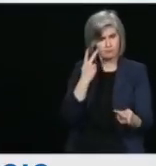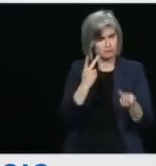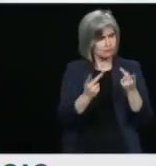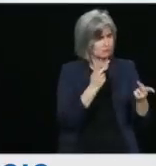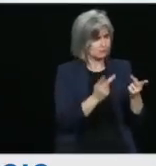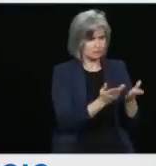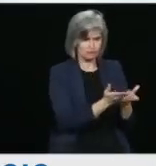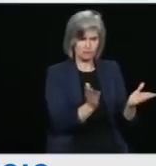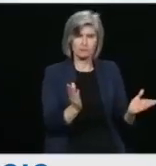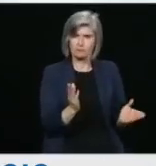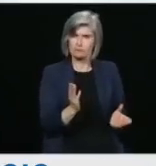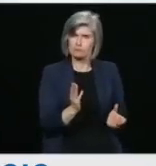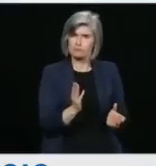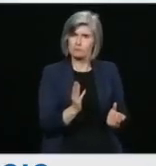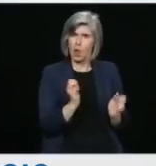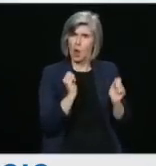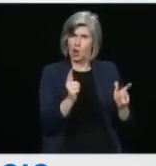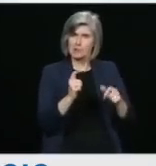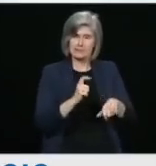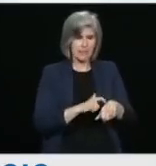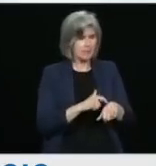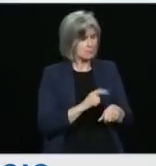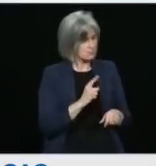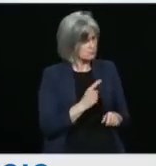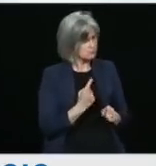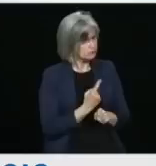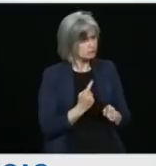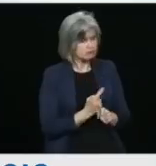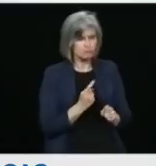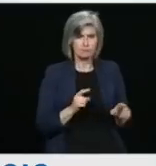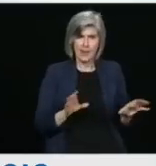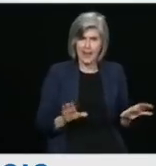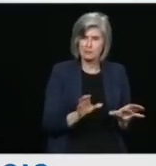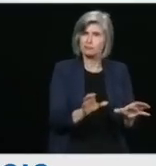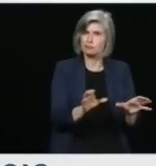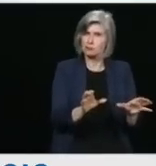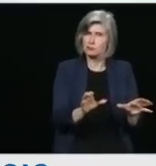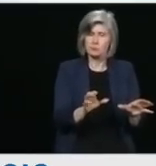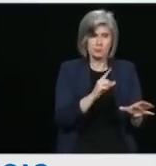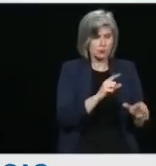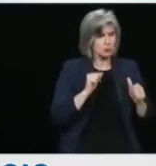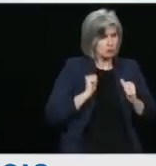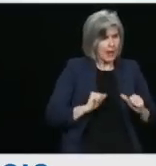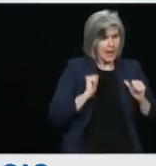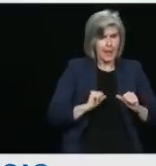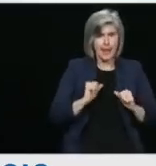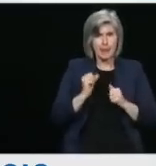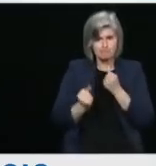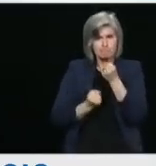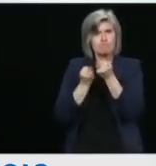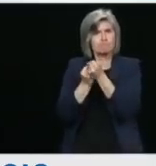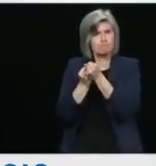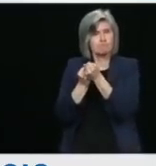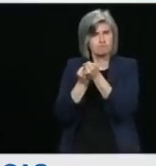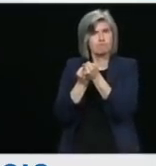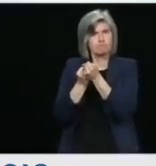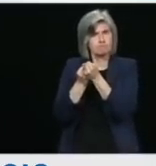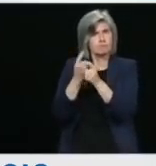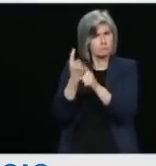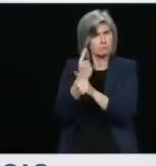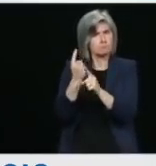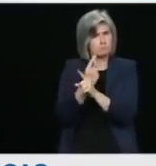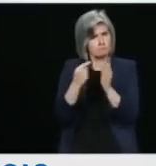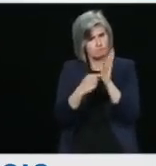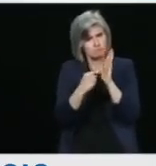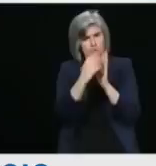fulfill their responsibilities to uphold the rule of law. We also acknowledge and are grateful for the finding of the court. But